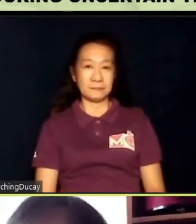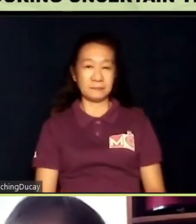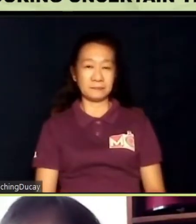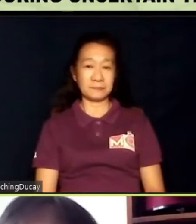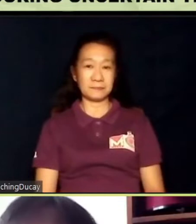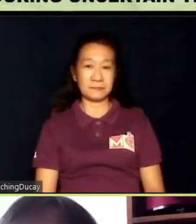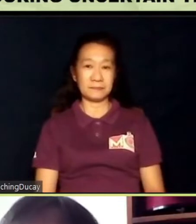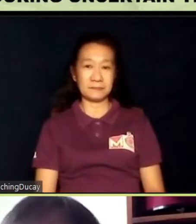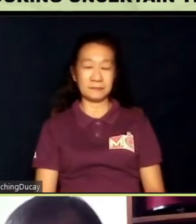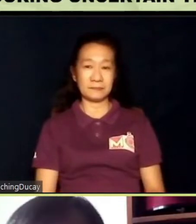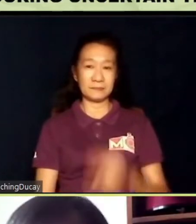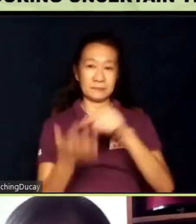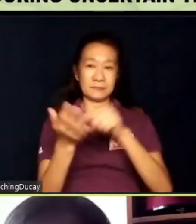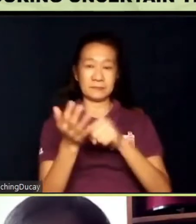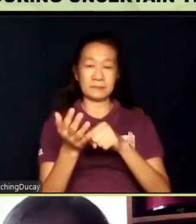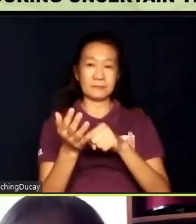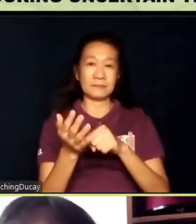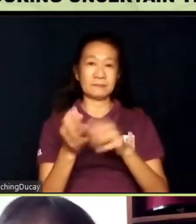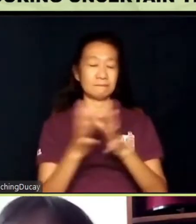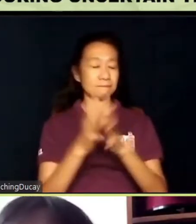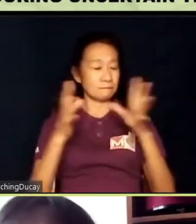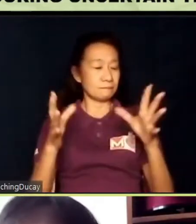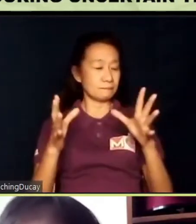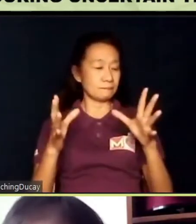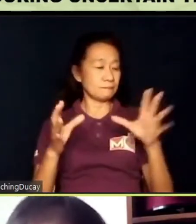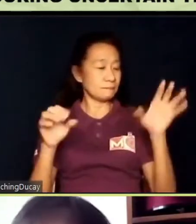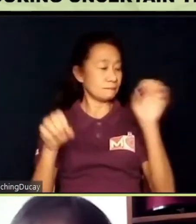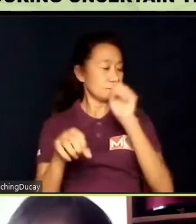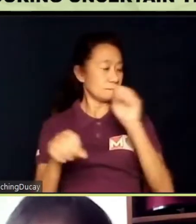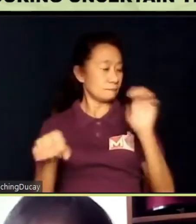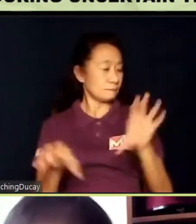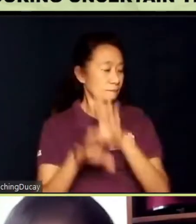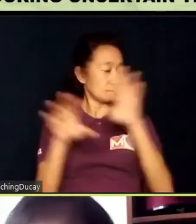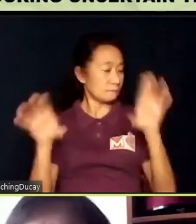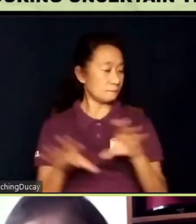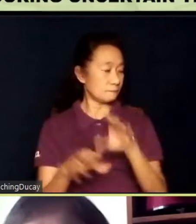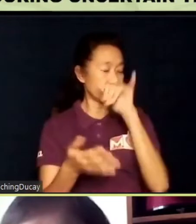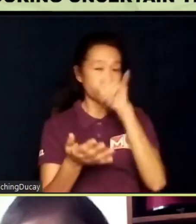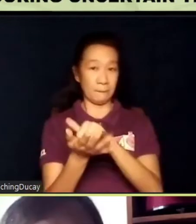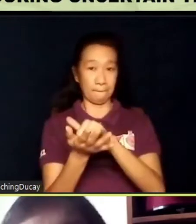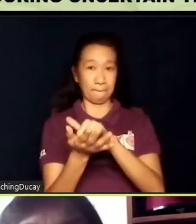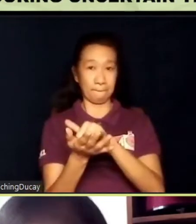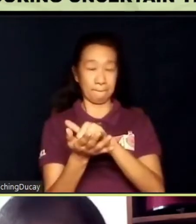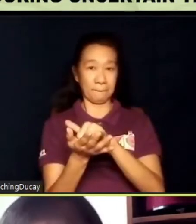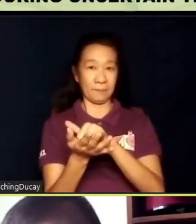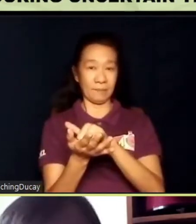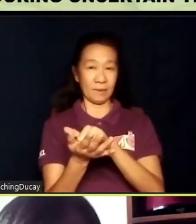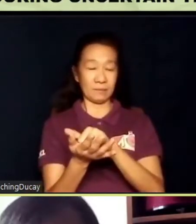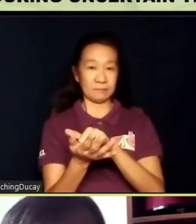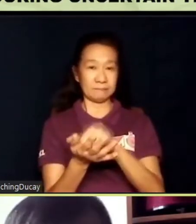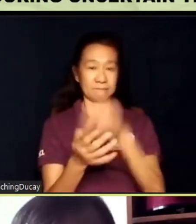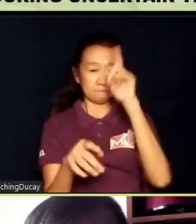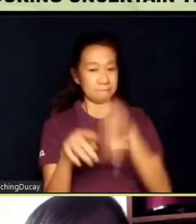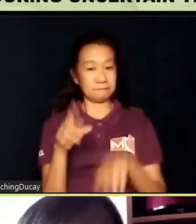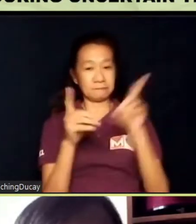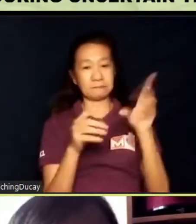These are such gargantuan tasks that we would not be able to do